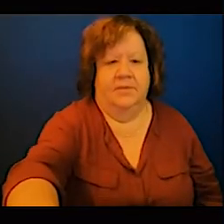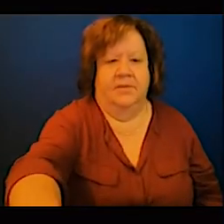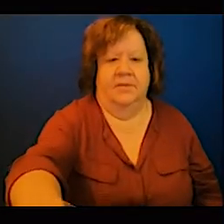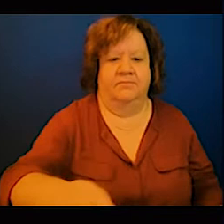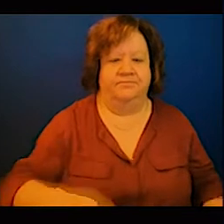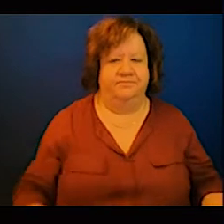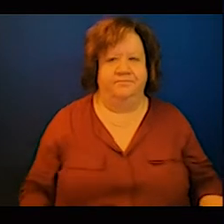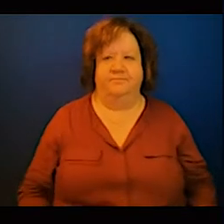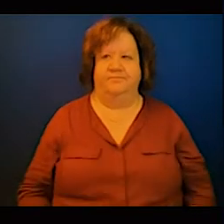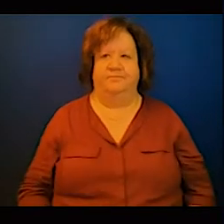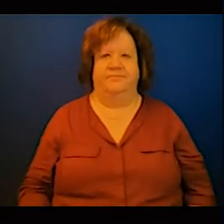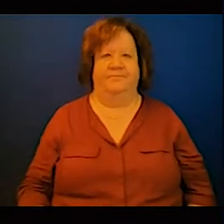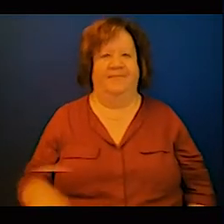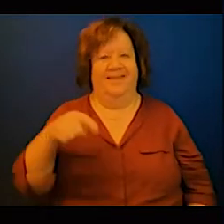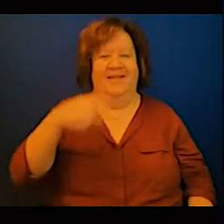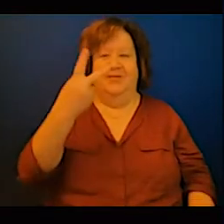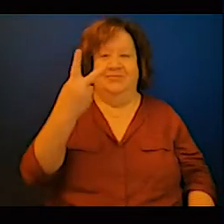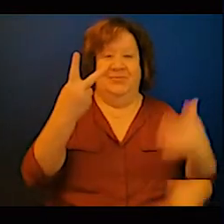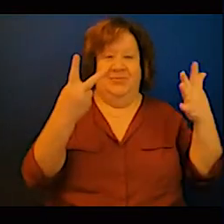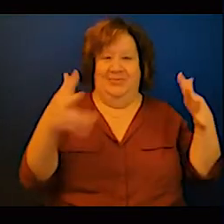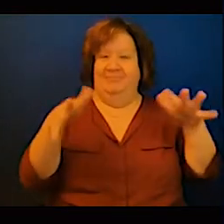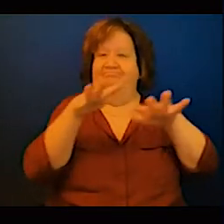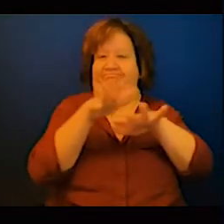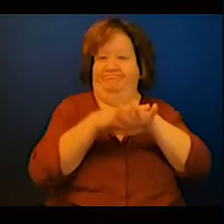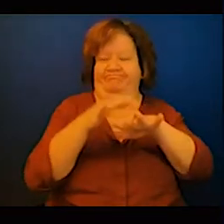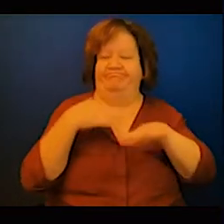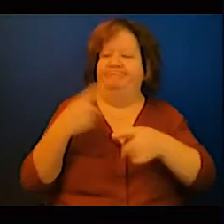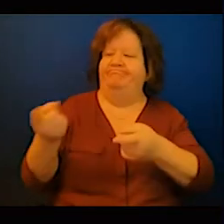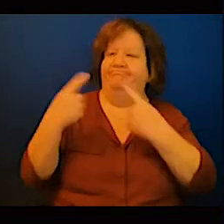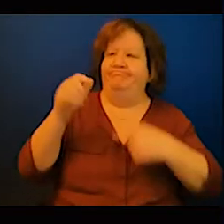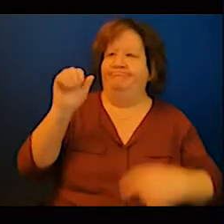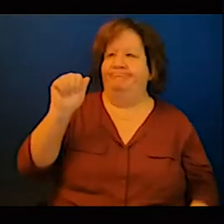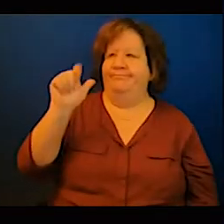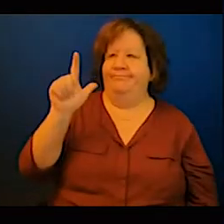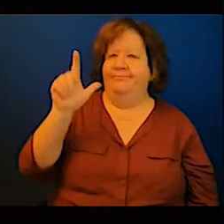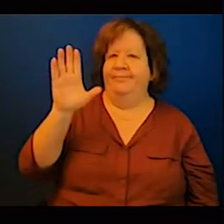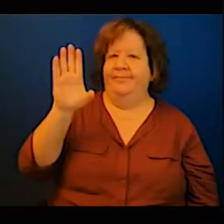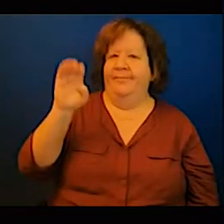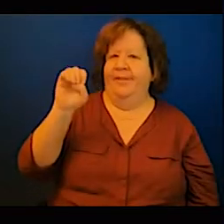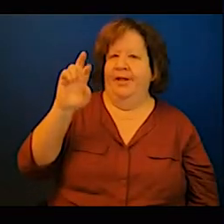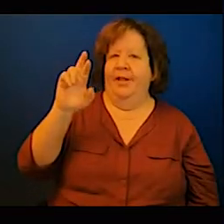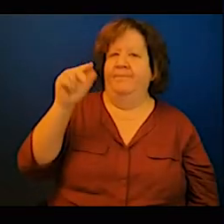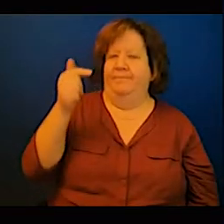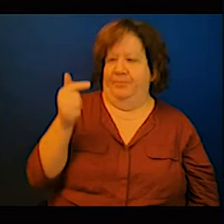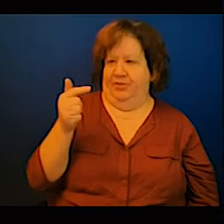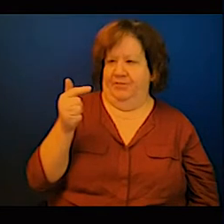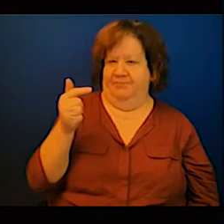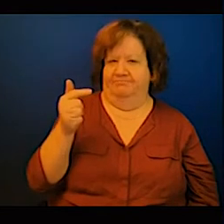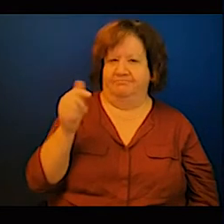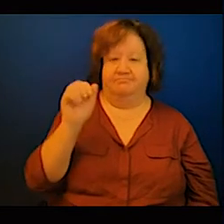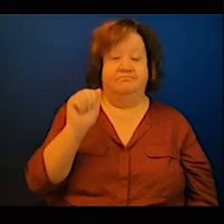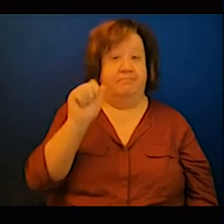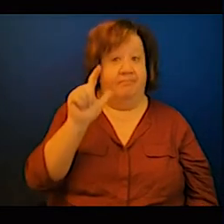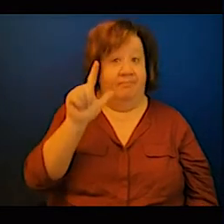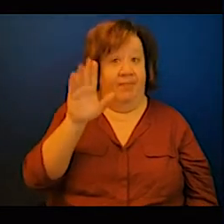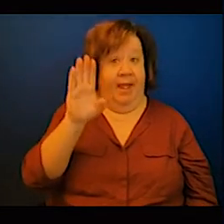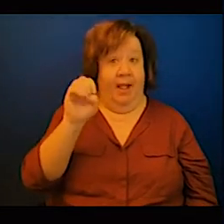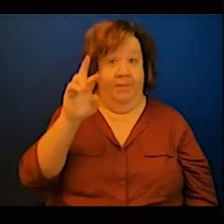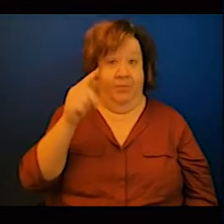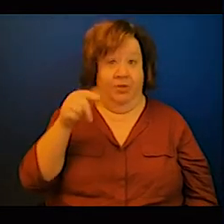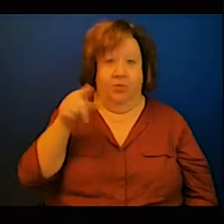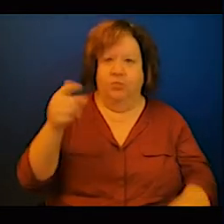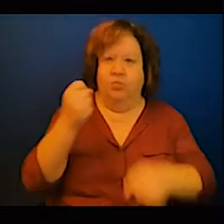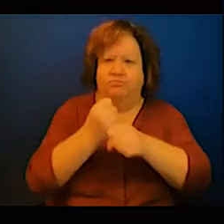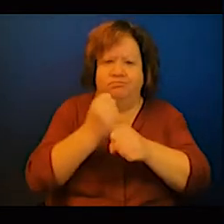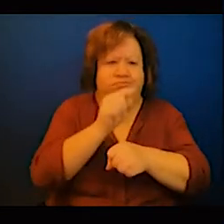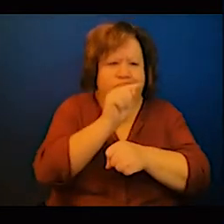African countries to kind of help them work on their NDCs, their nationally determined